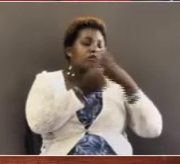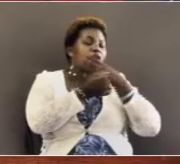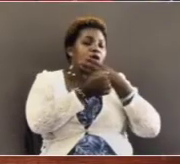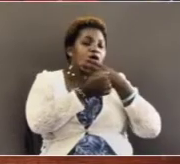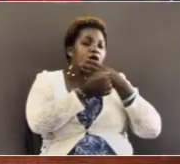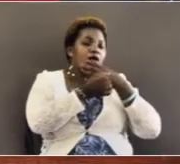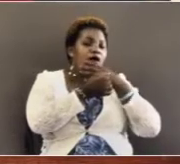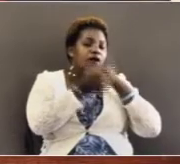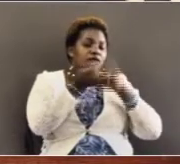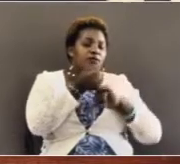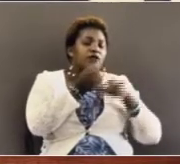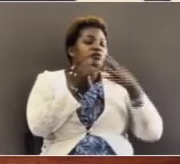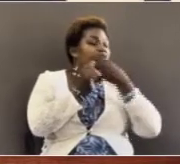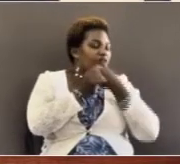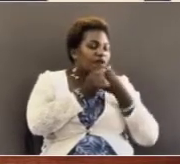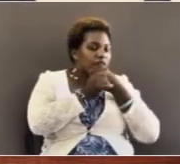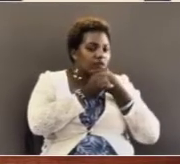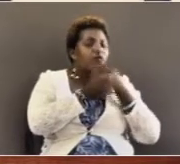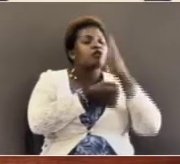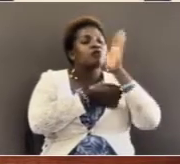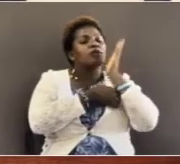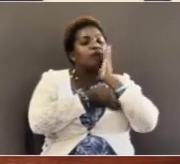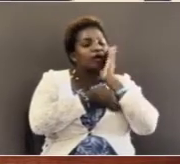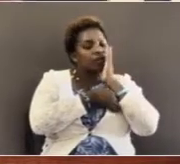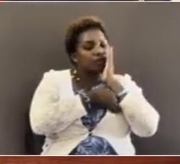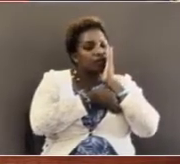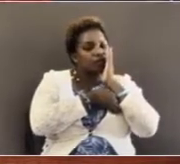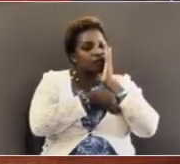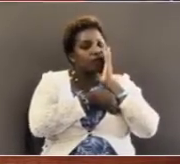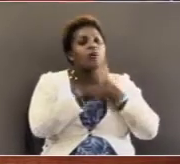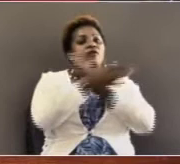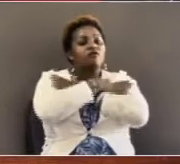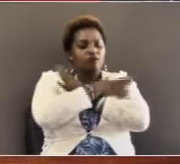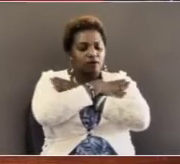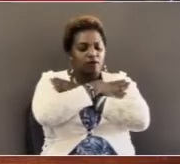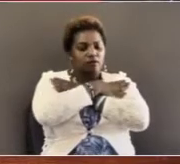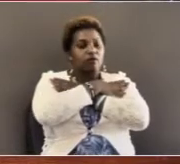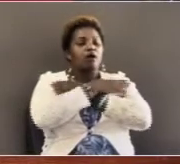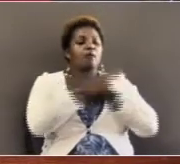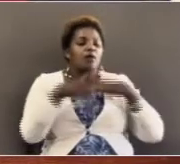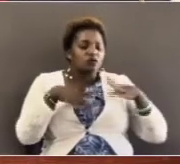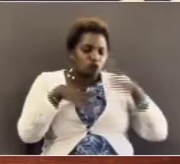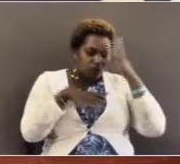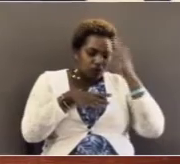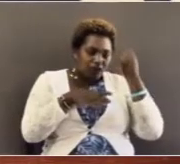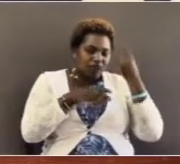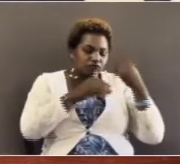husband your father your mother a friend a companion